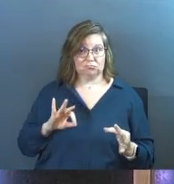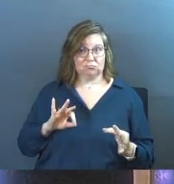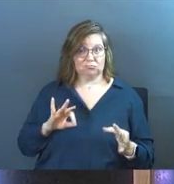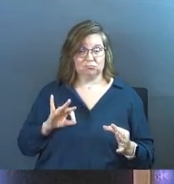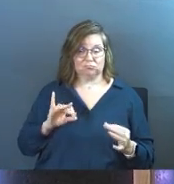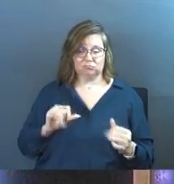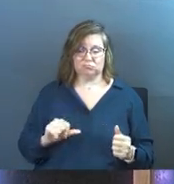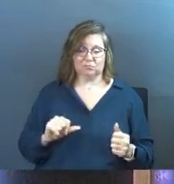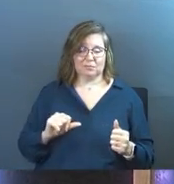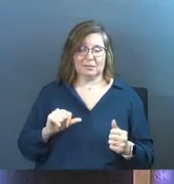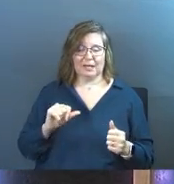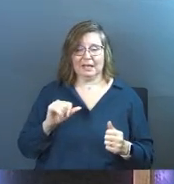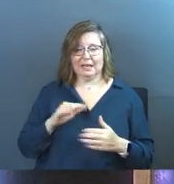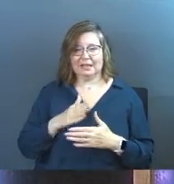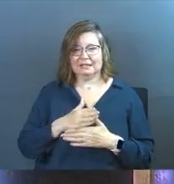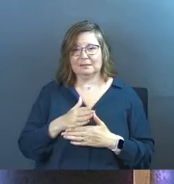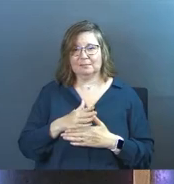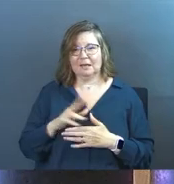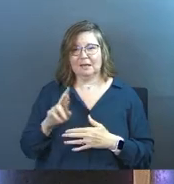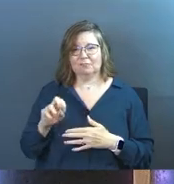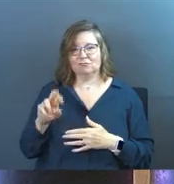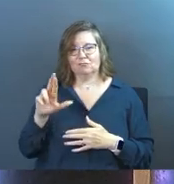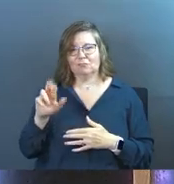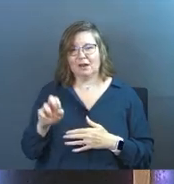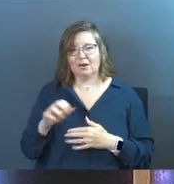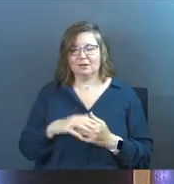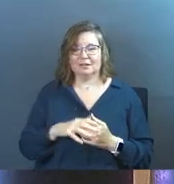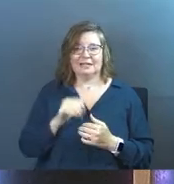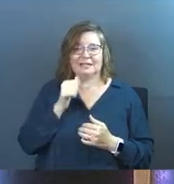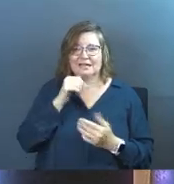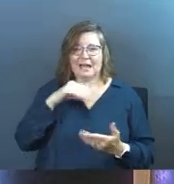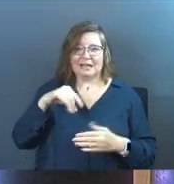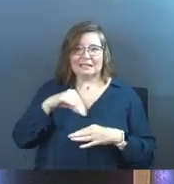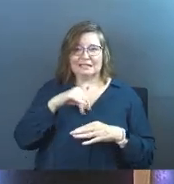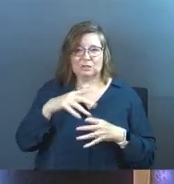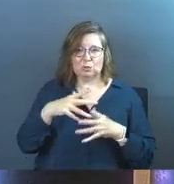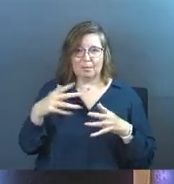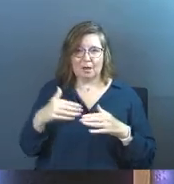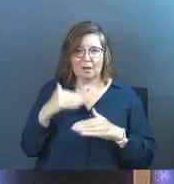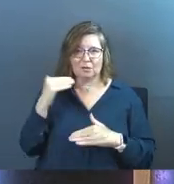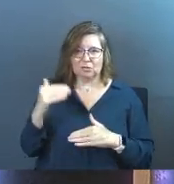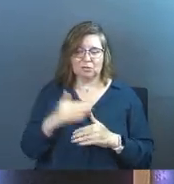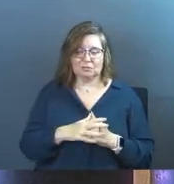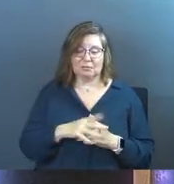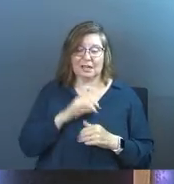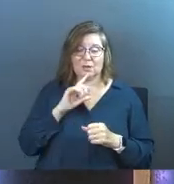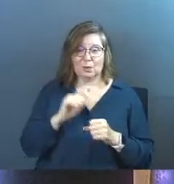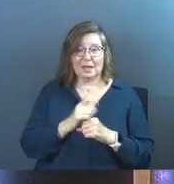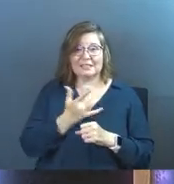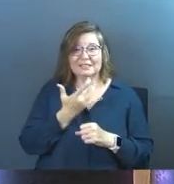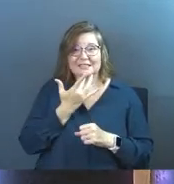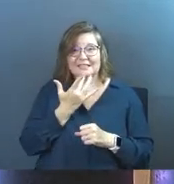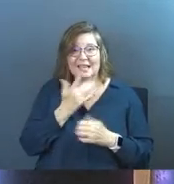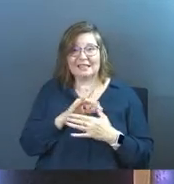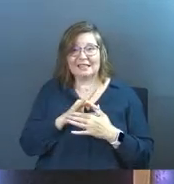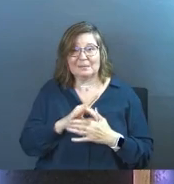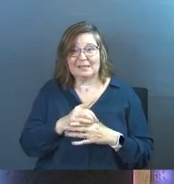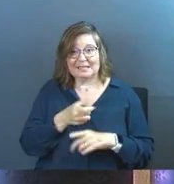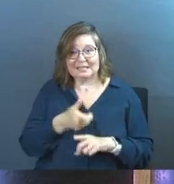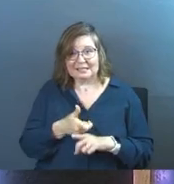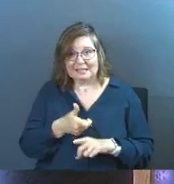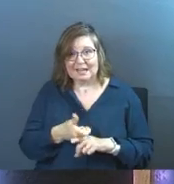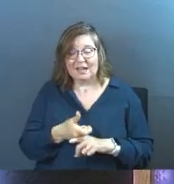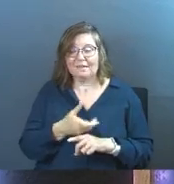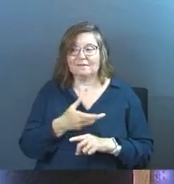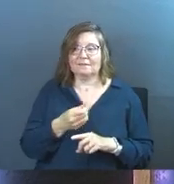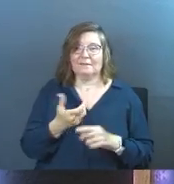it's, it's medium rare and it's not over seasoned and you actually taste the meat itself